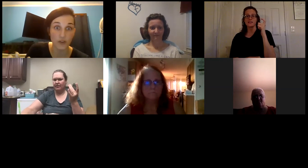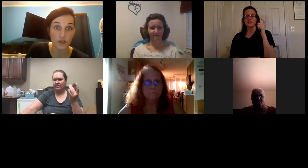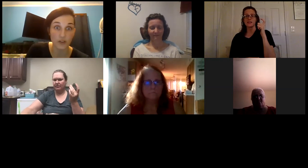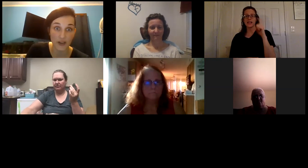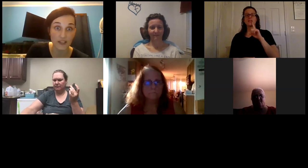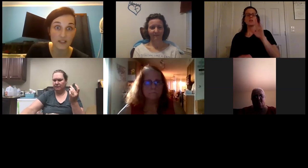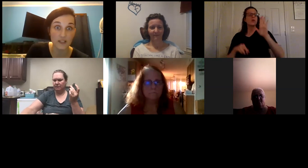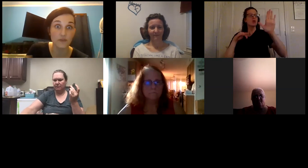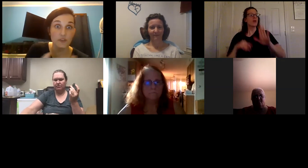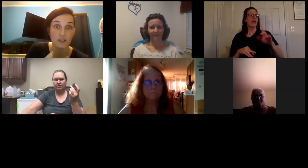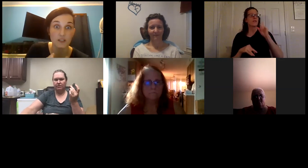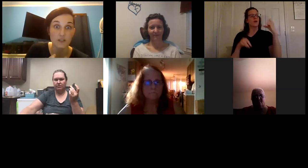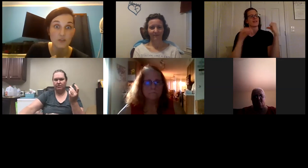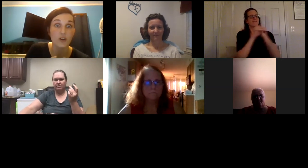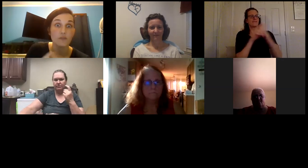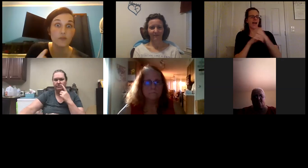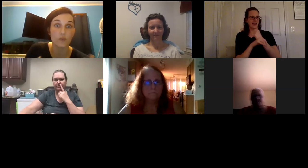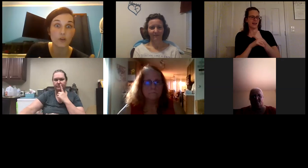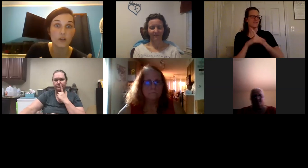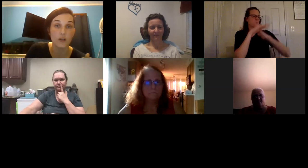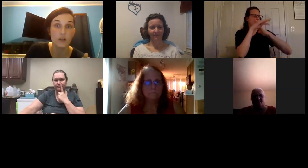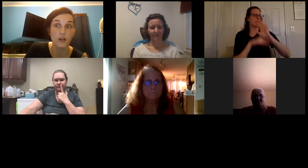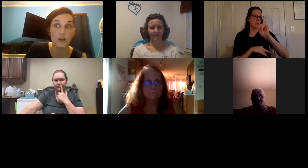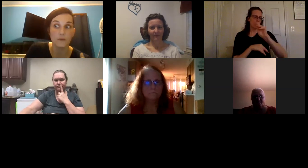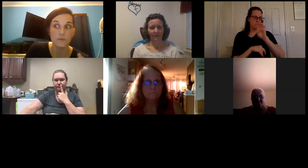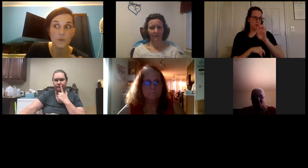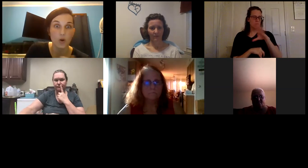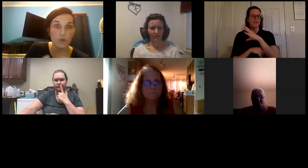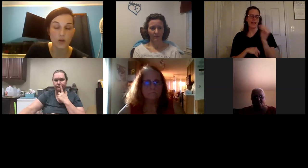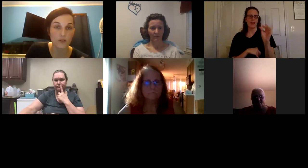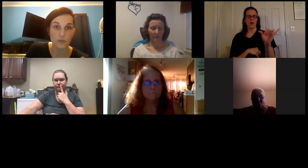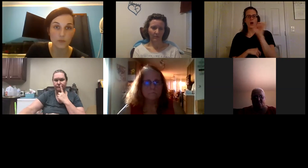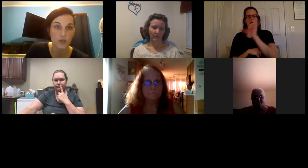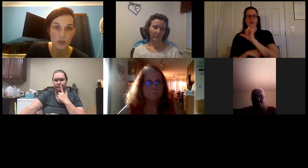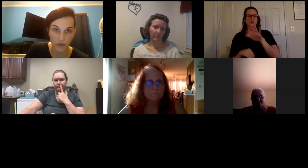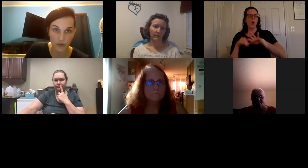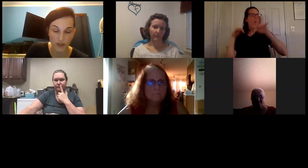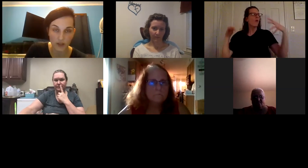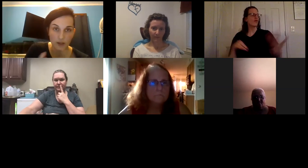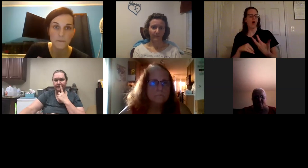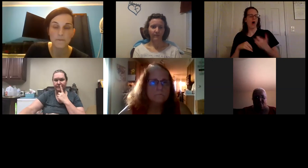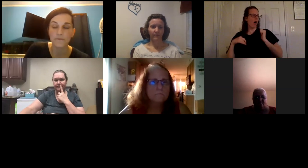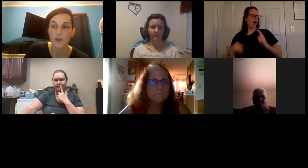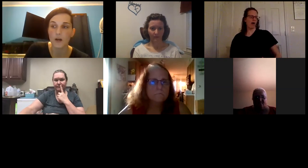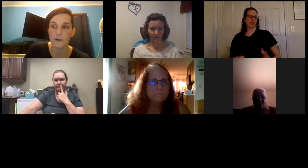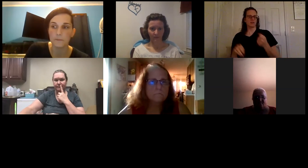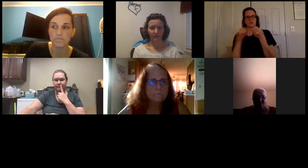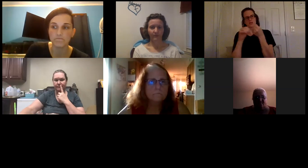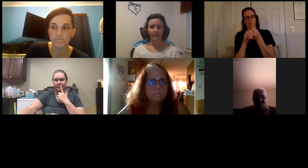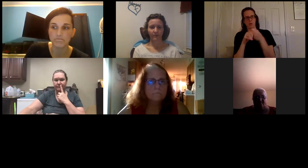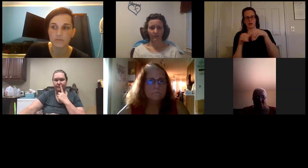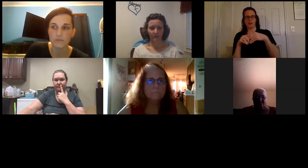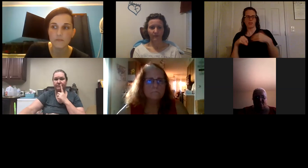for fighting stuff it's great for um overall support of everything um